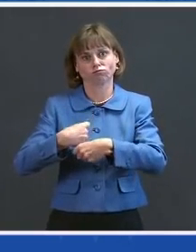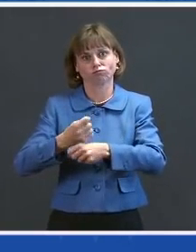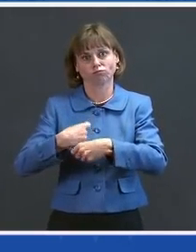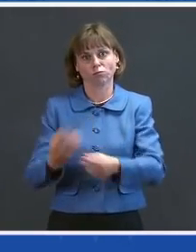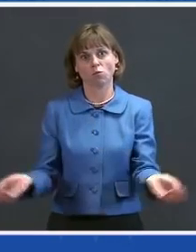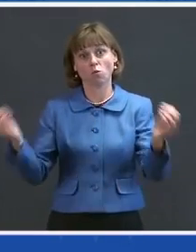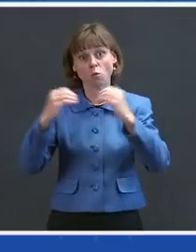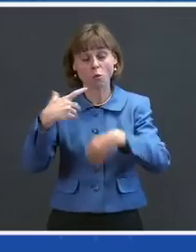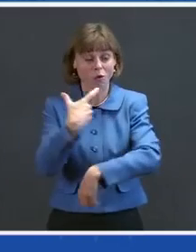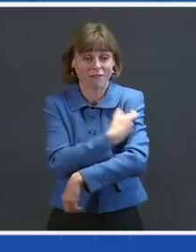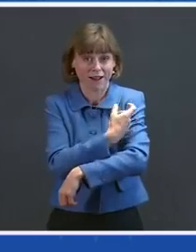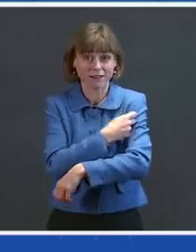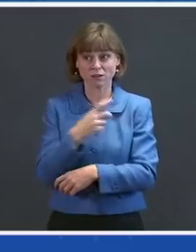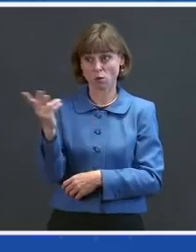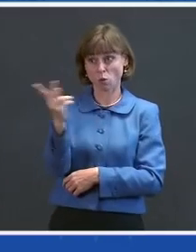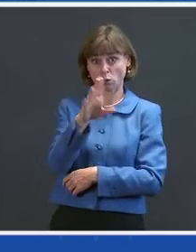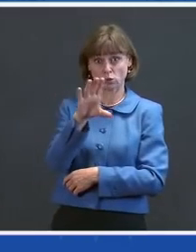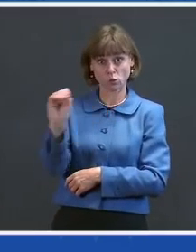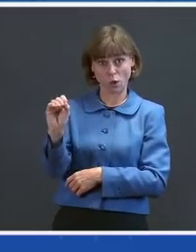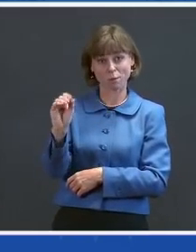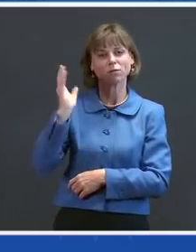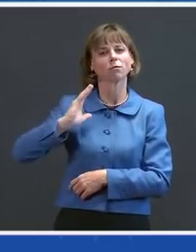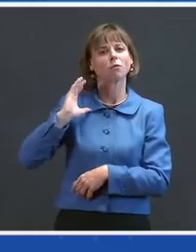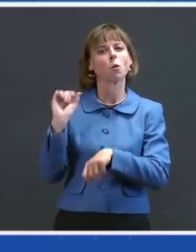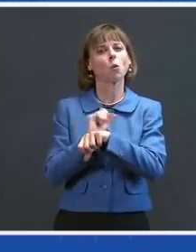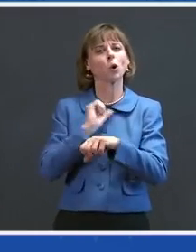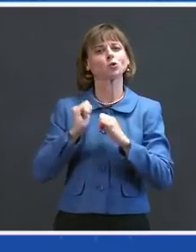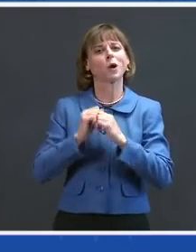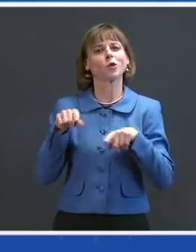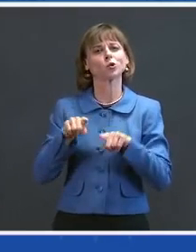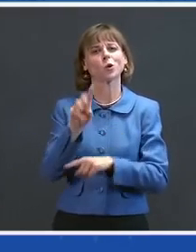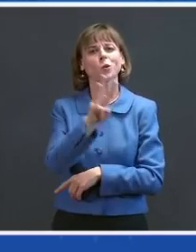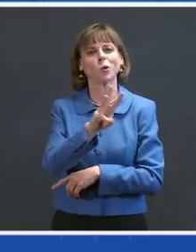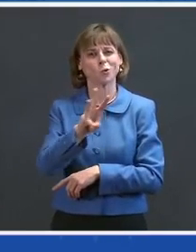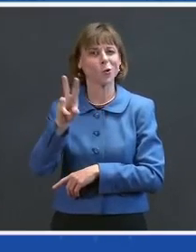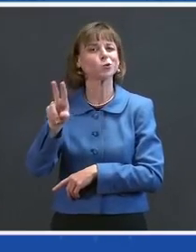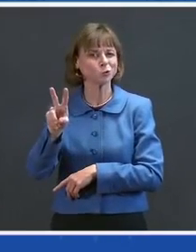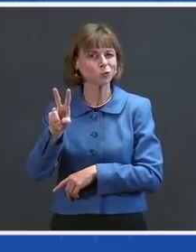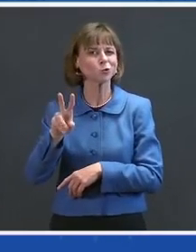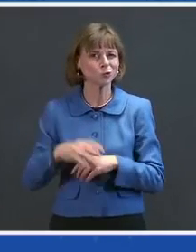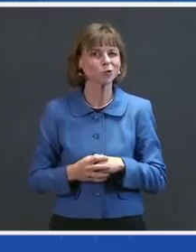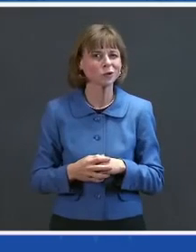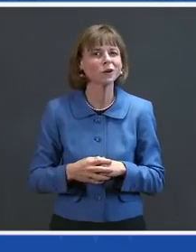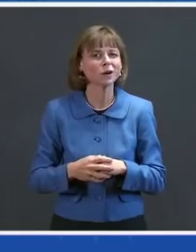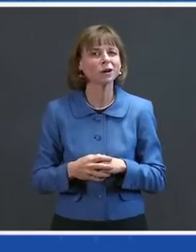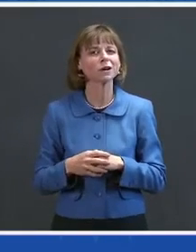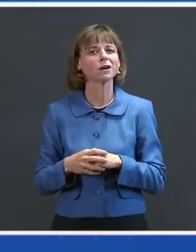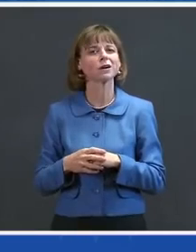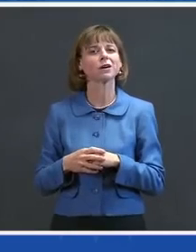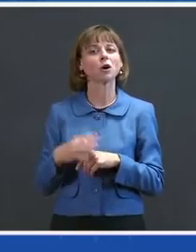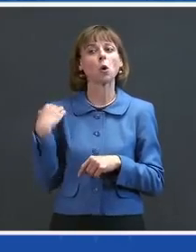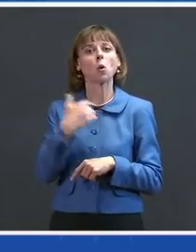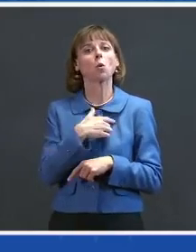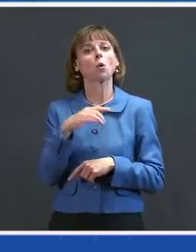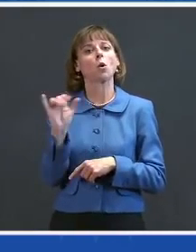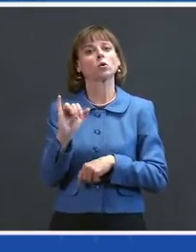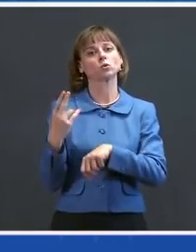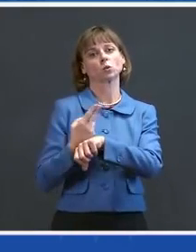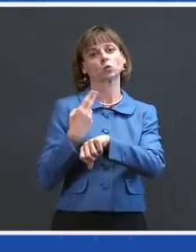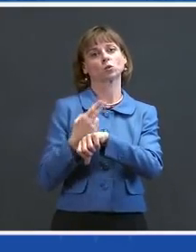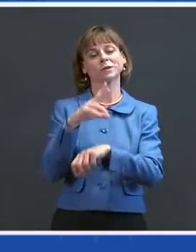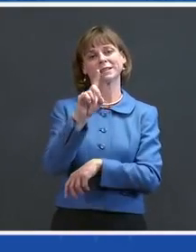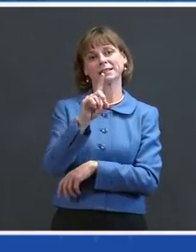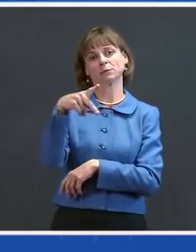collaboration between companies we saw in World War II. We also invoked the Defense Production Act to equip